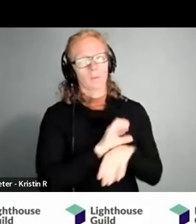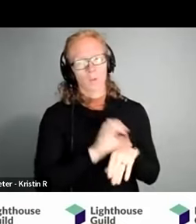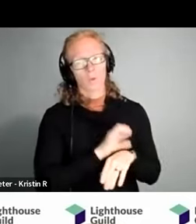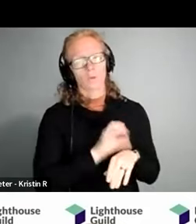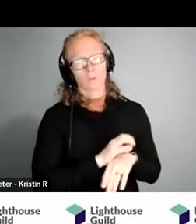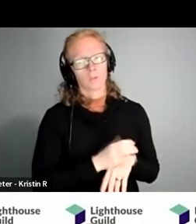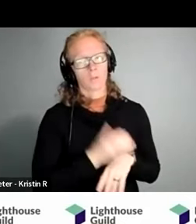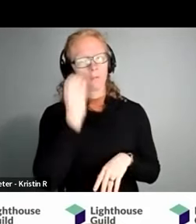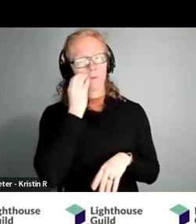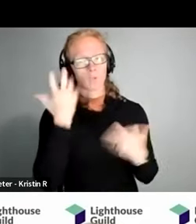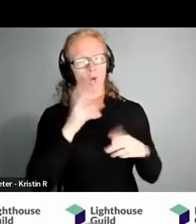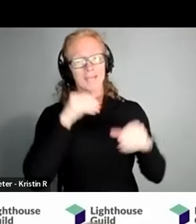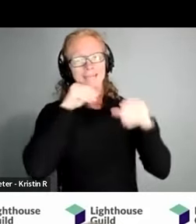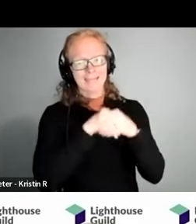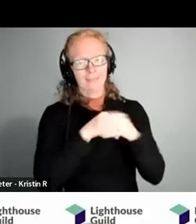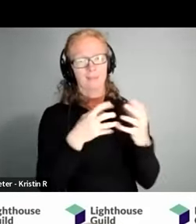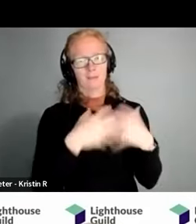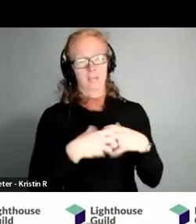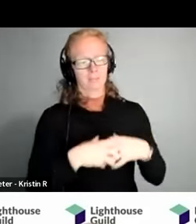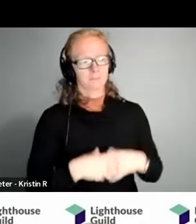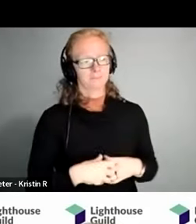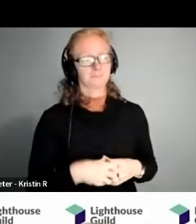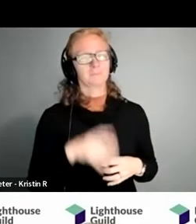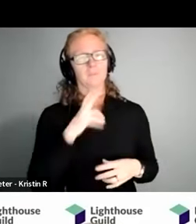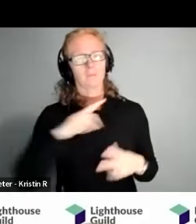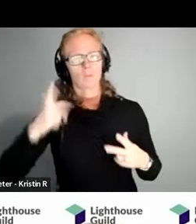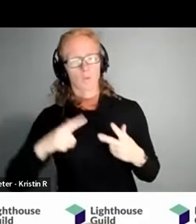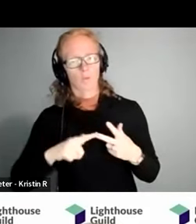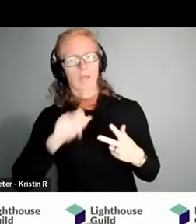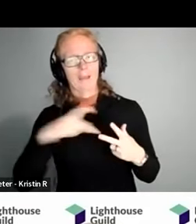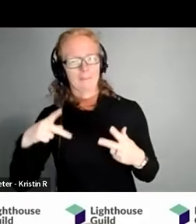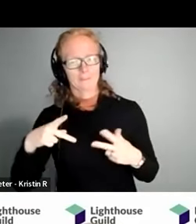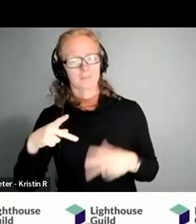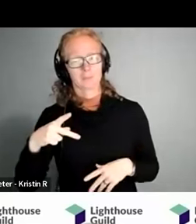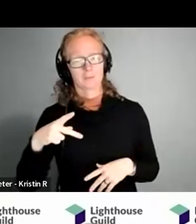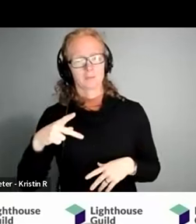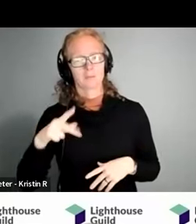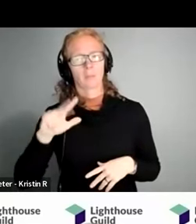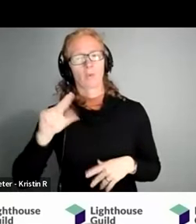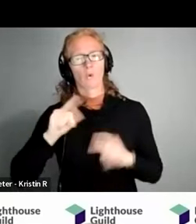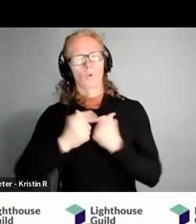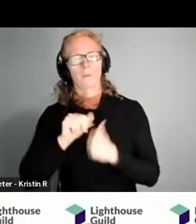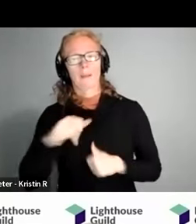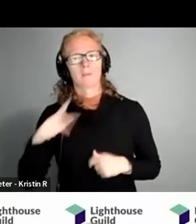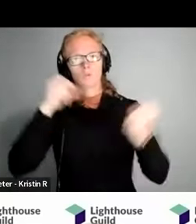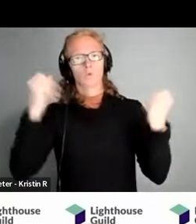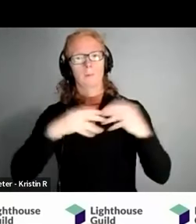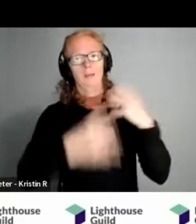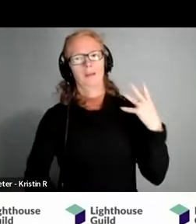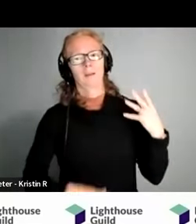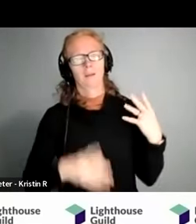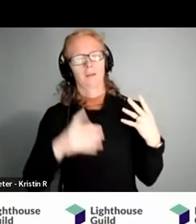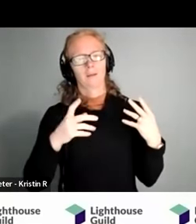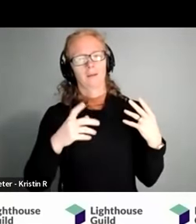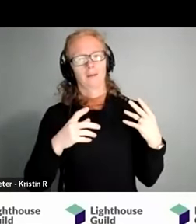have it already built into the device there's other third-party apps as well as a lot of them i mean i could probably arrange